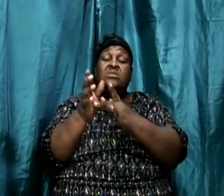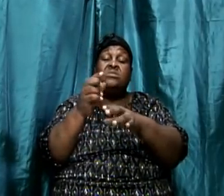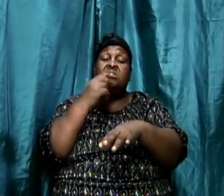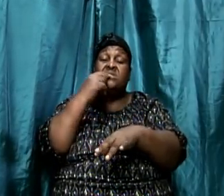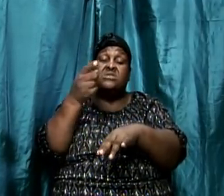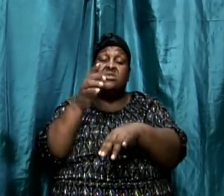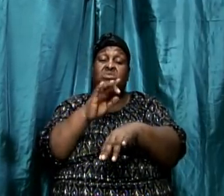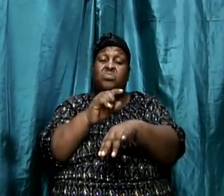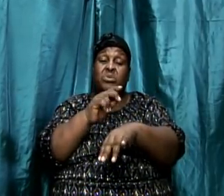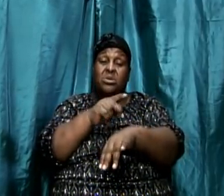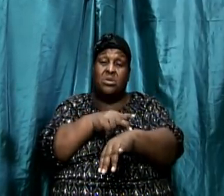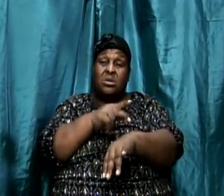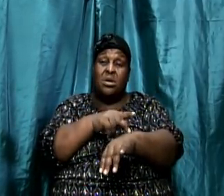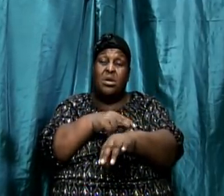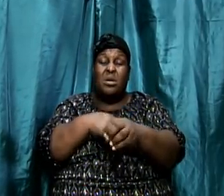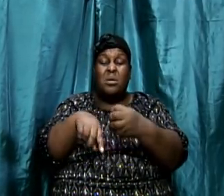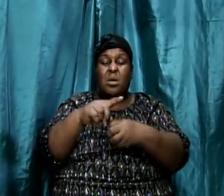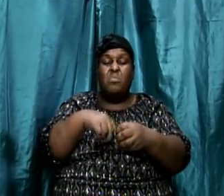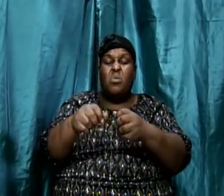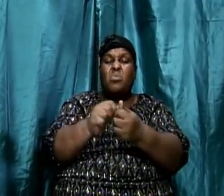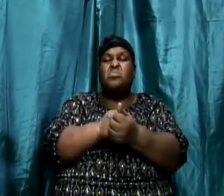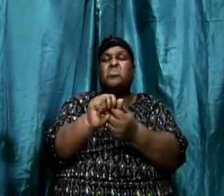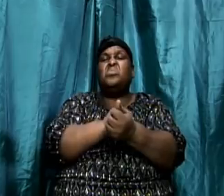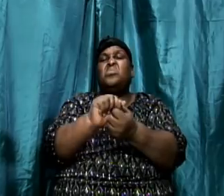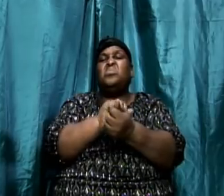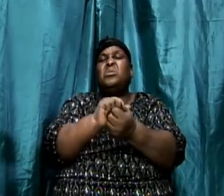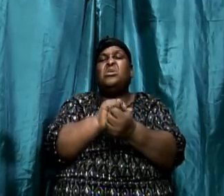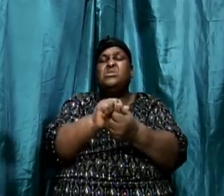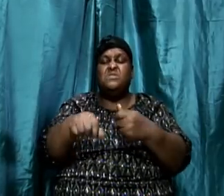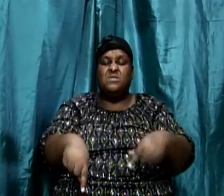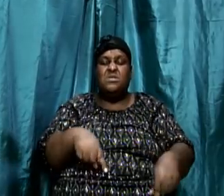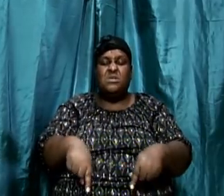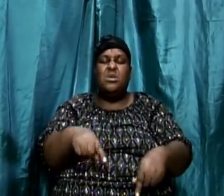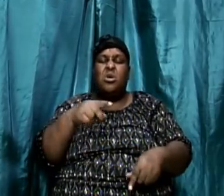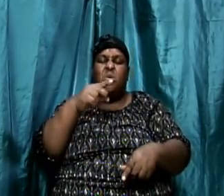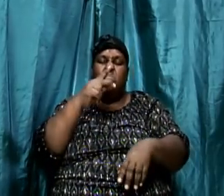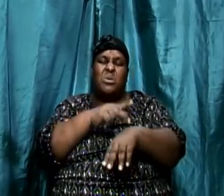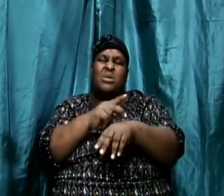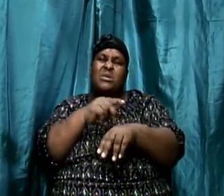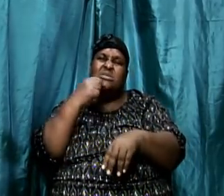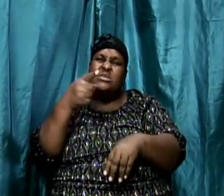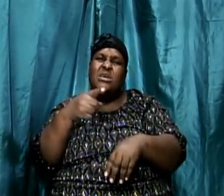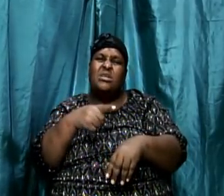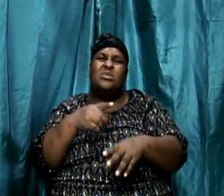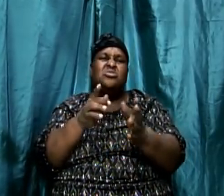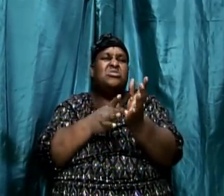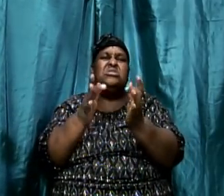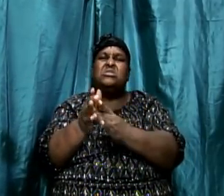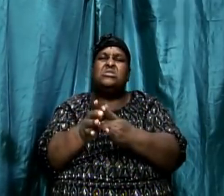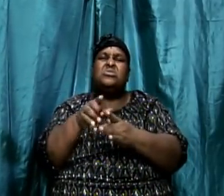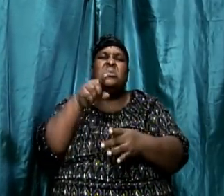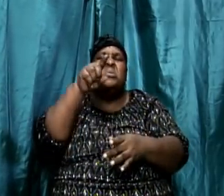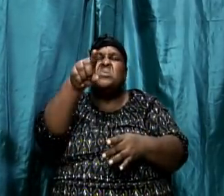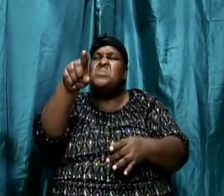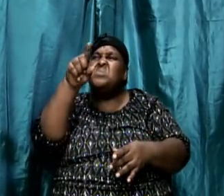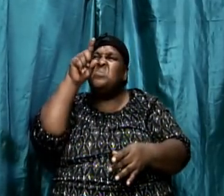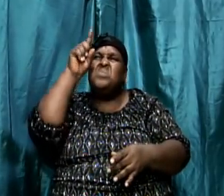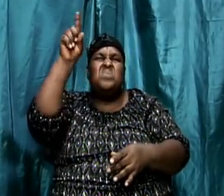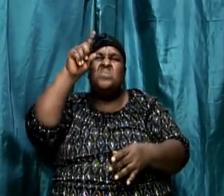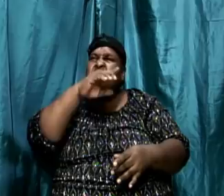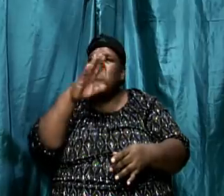he was about to wash his feet and Peter said, will never wash my feet. You might be thinking that Peter was being